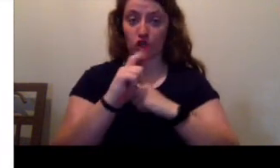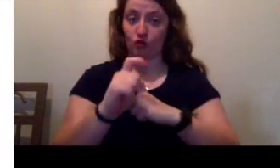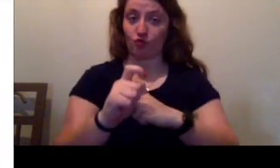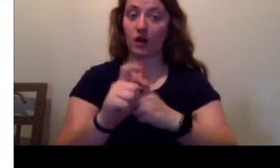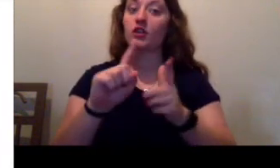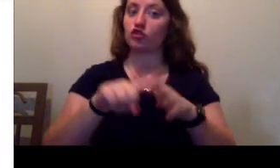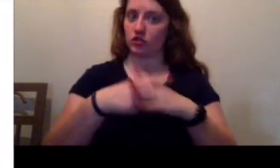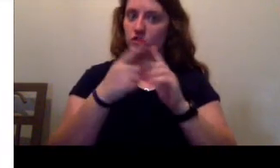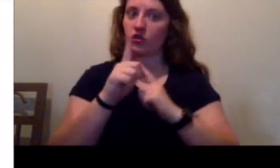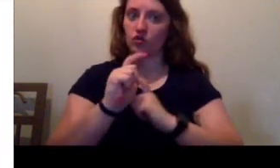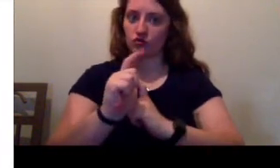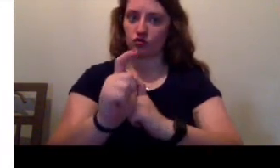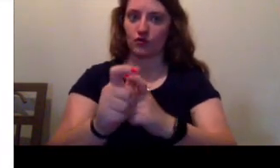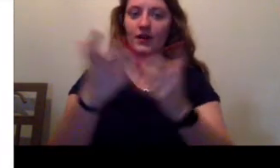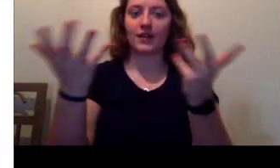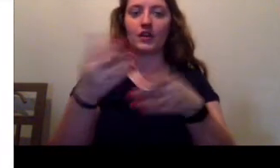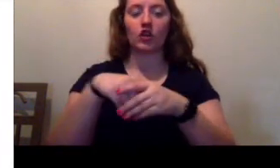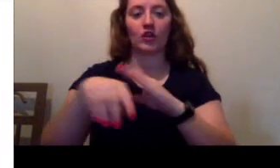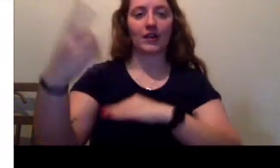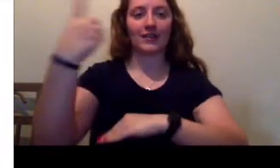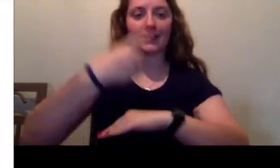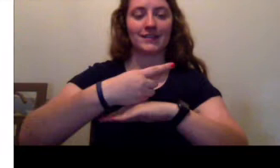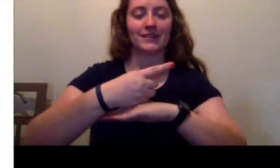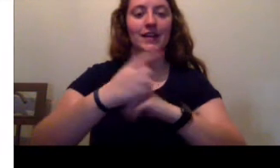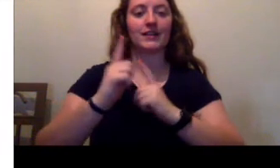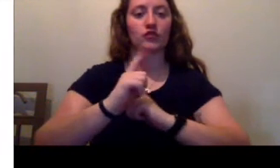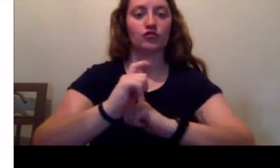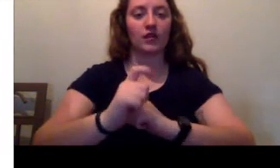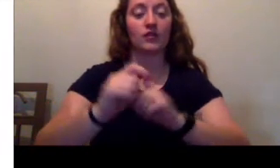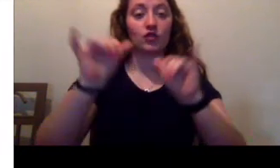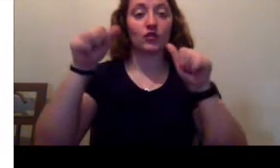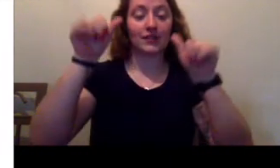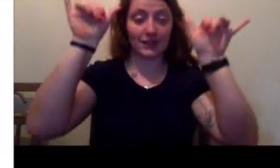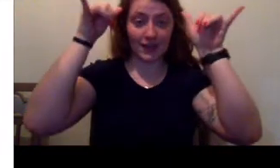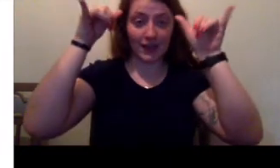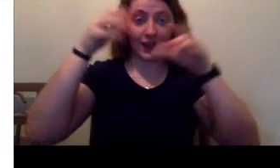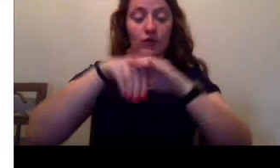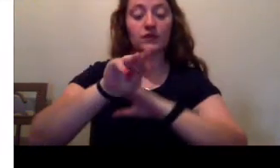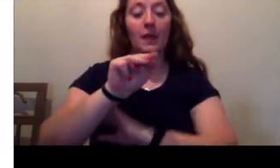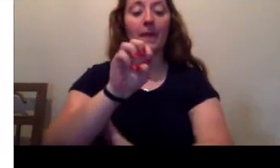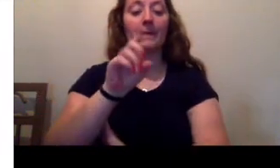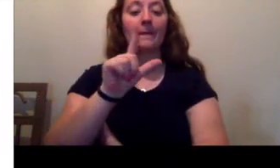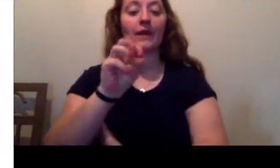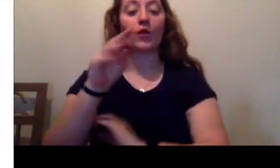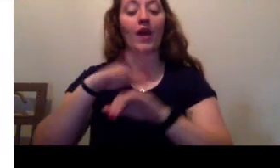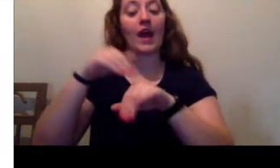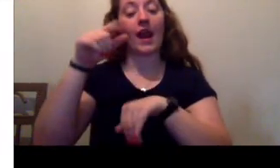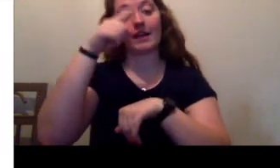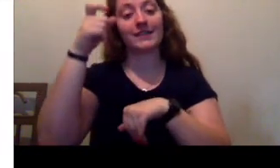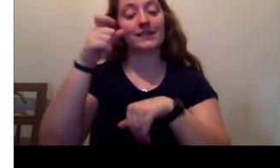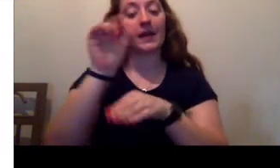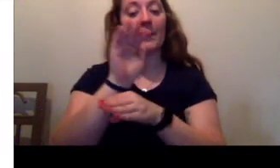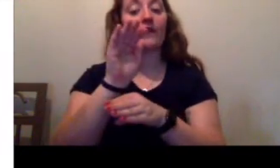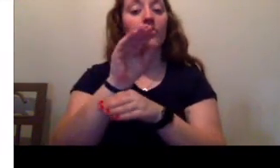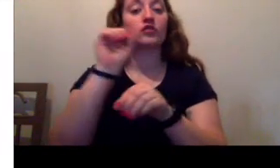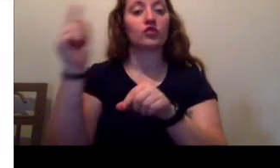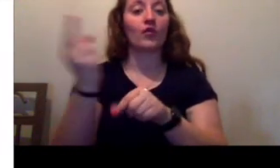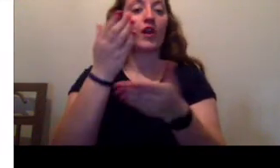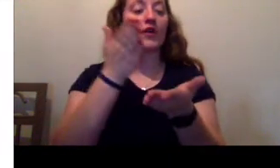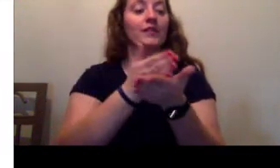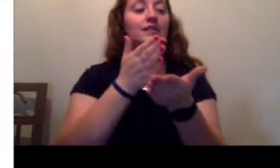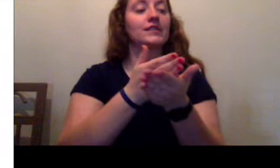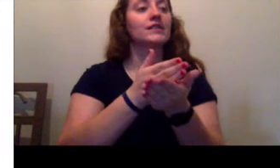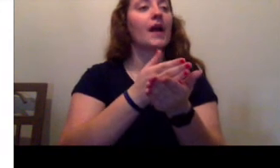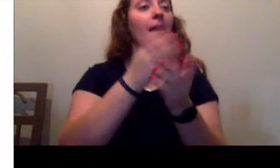Here in daylight, there would be cows in the meadow, and on summer afternoons, Anne-Marie would always stop by the fence and hold out